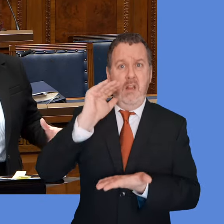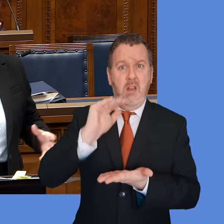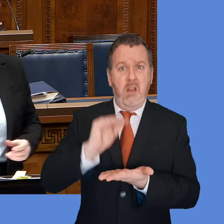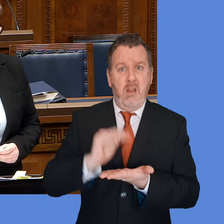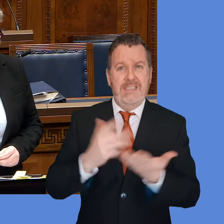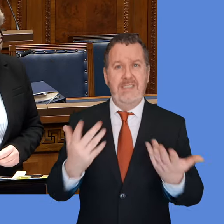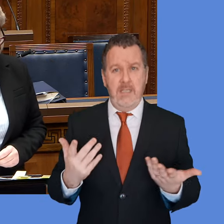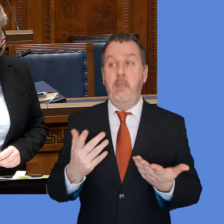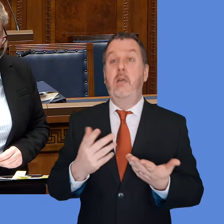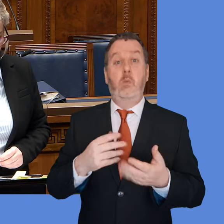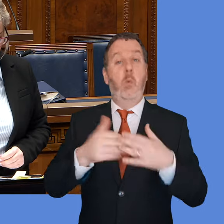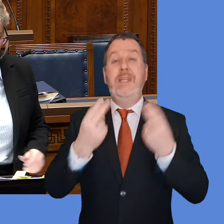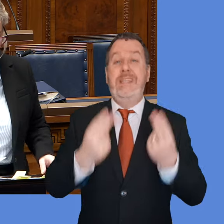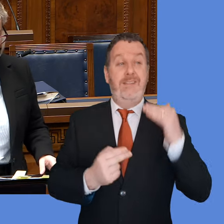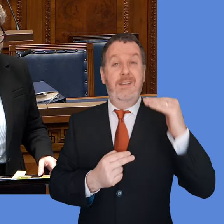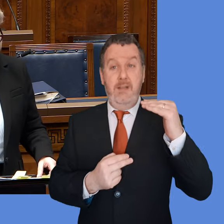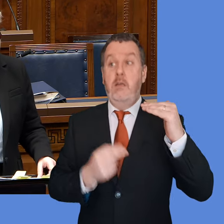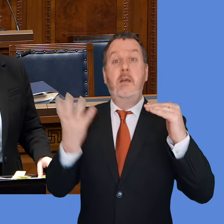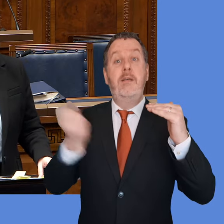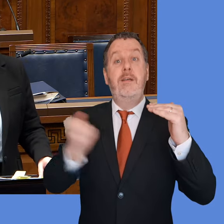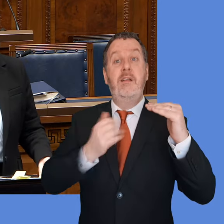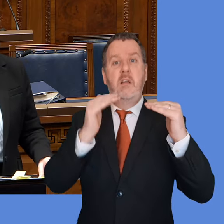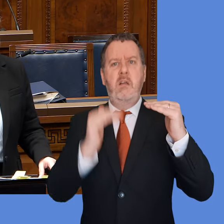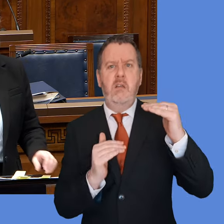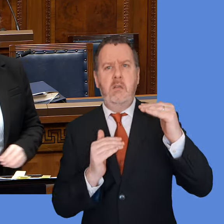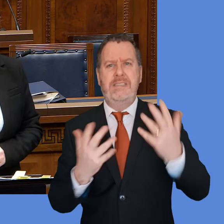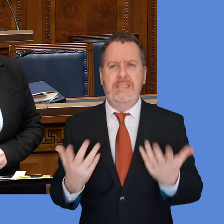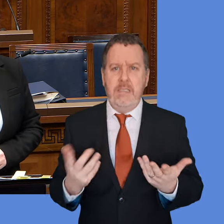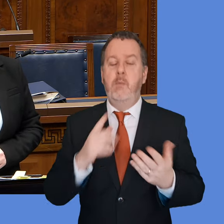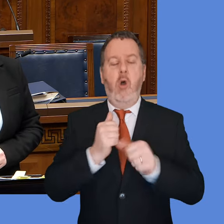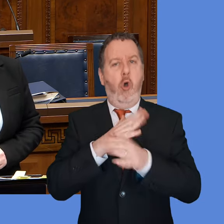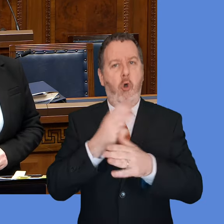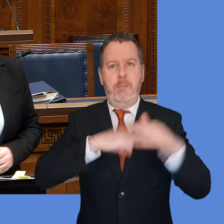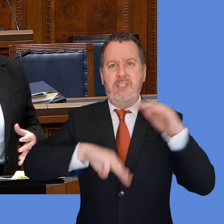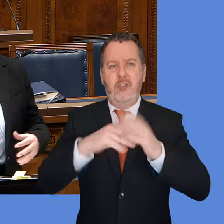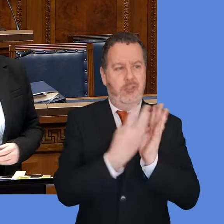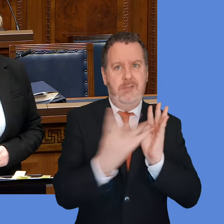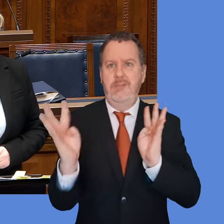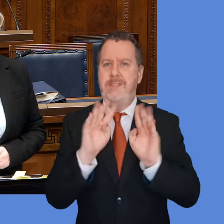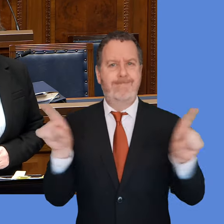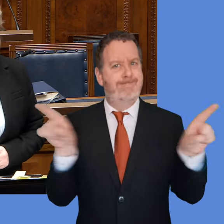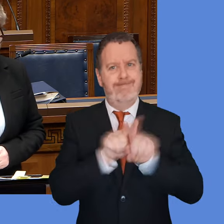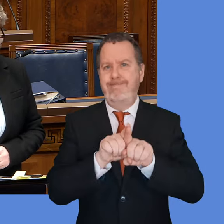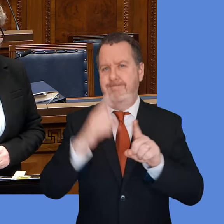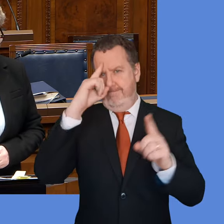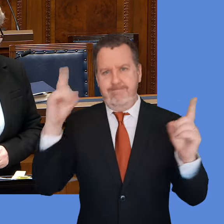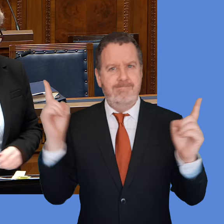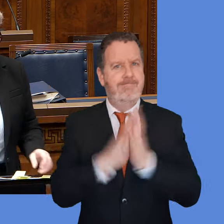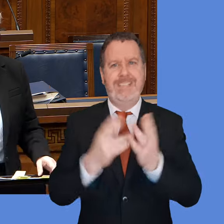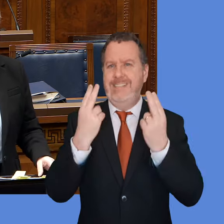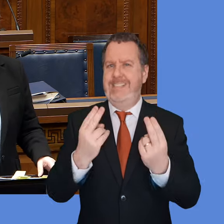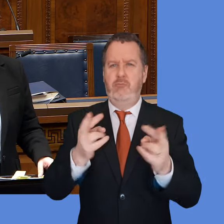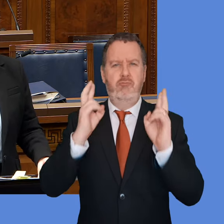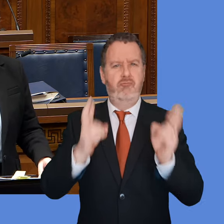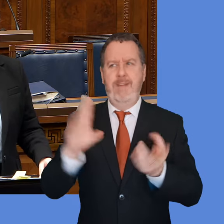We are funded below need, but as I said, I'm glad that all Ministers are united and speak with one voice on the fact that we need to be properly funded